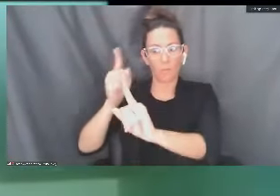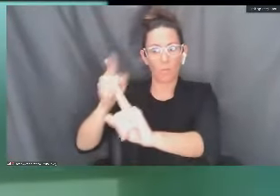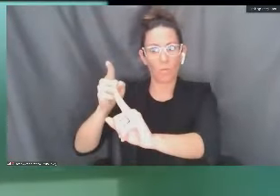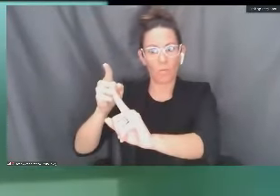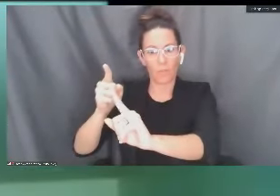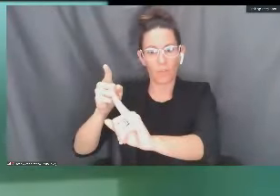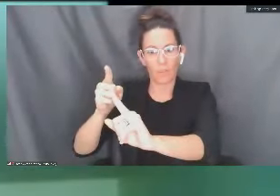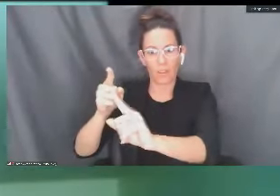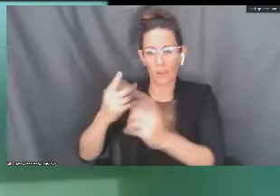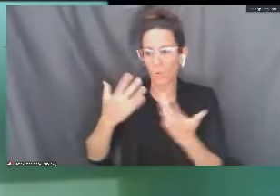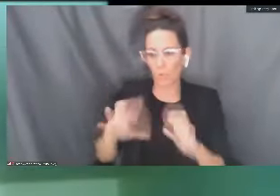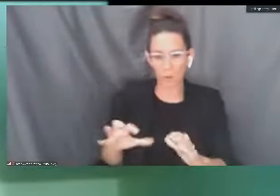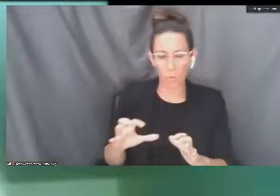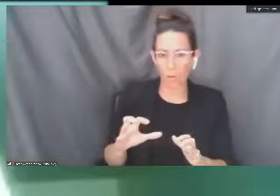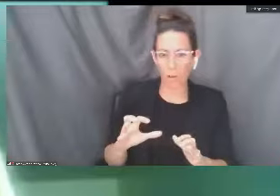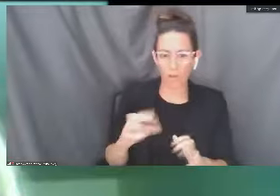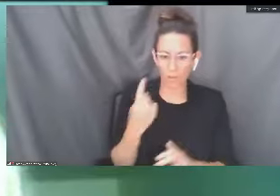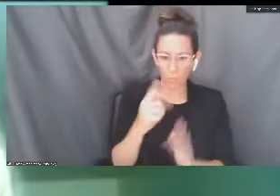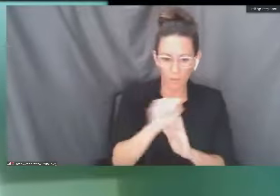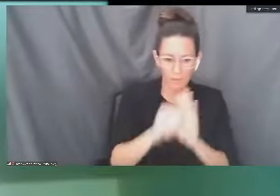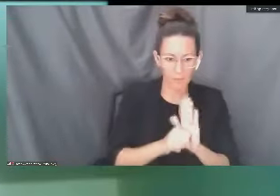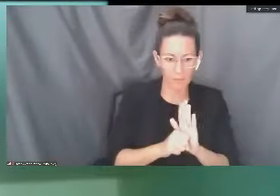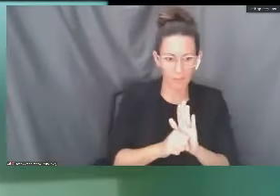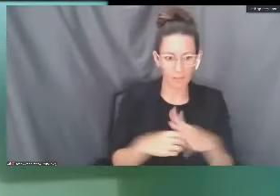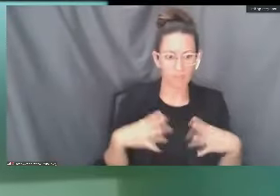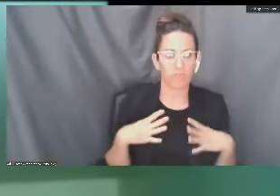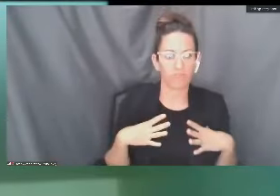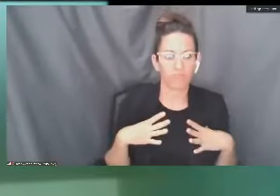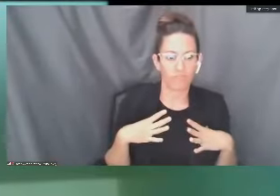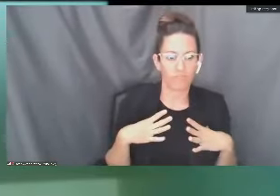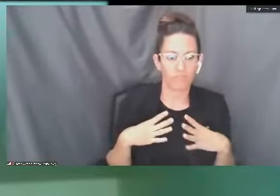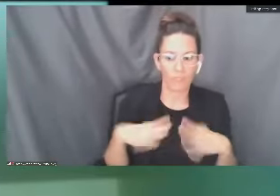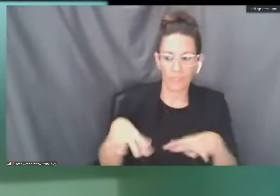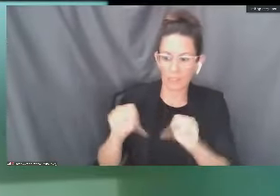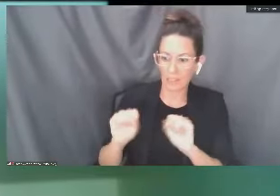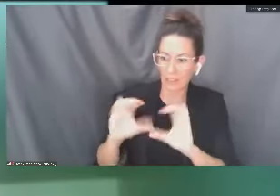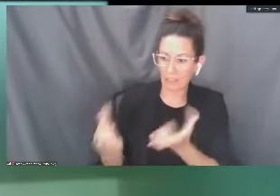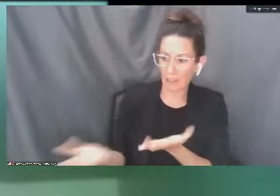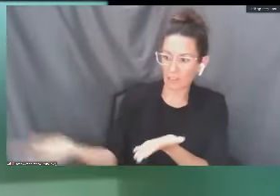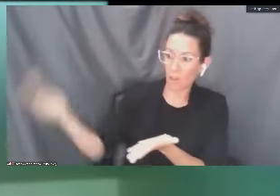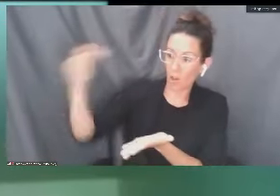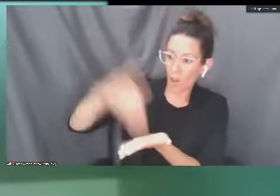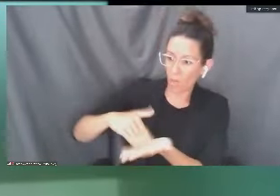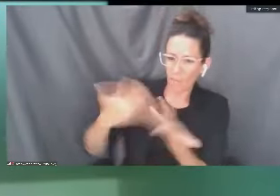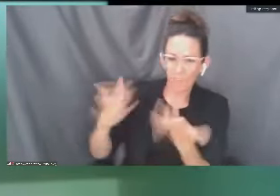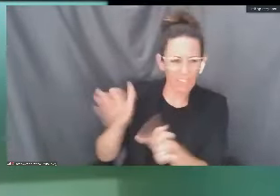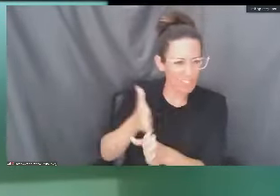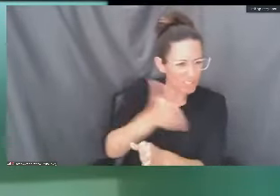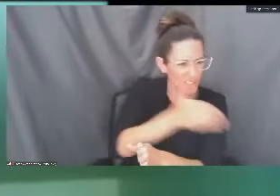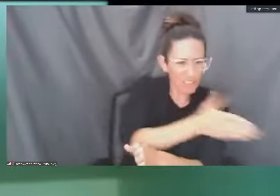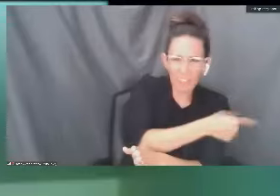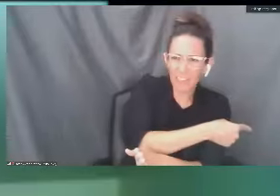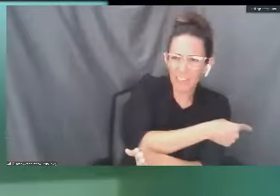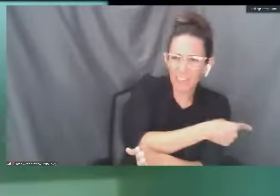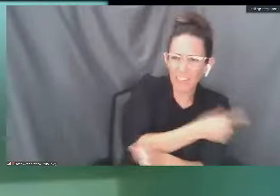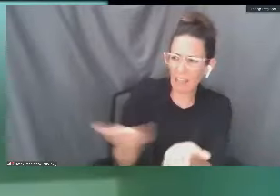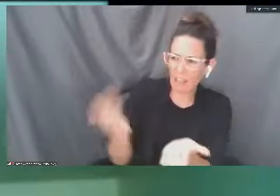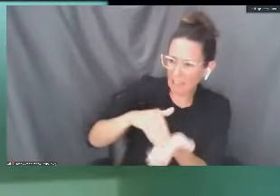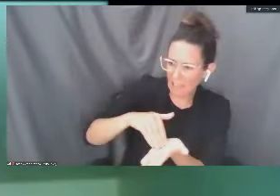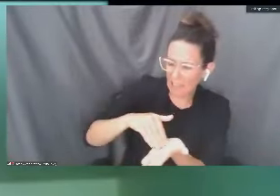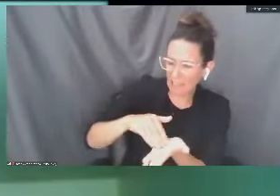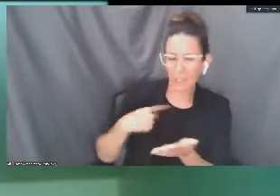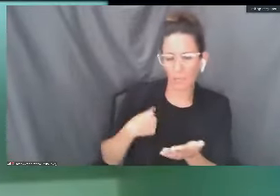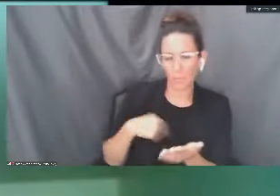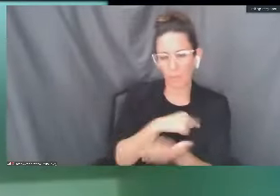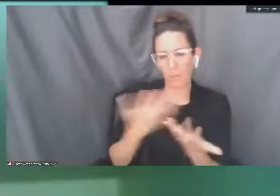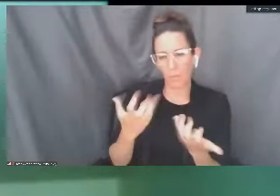rather than students having to spend an entire semester retaking a class when they did most of the work already. So this is what